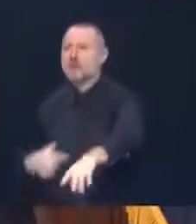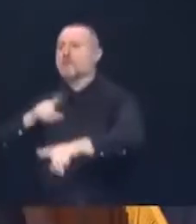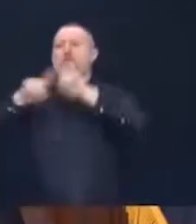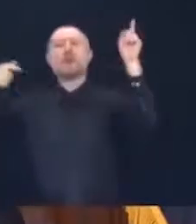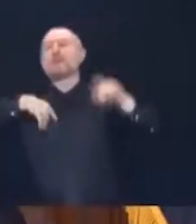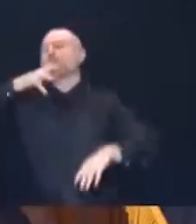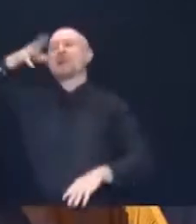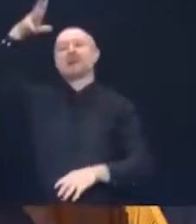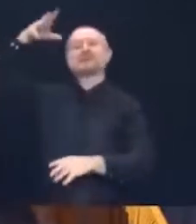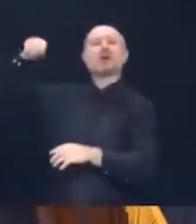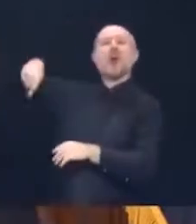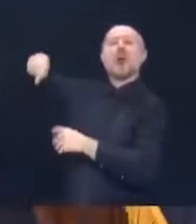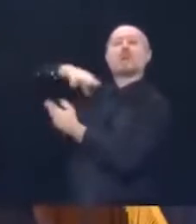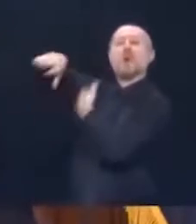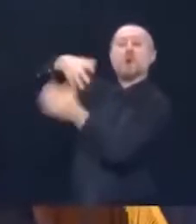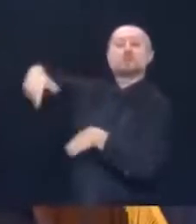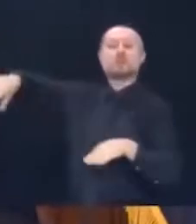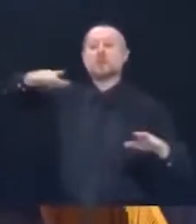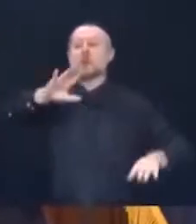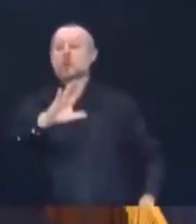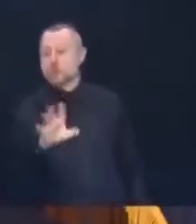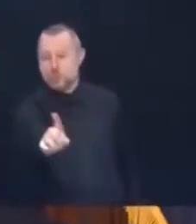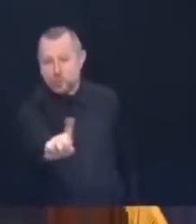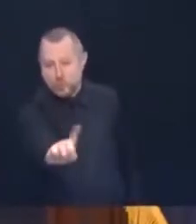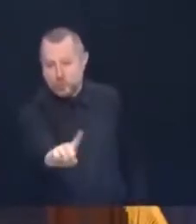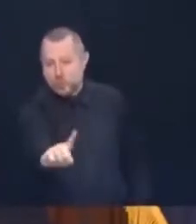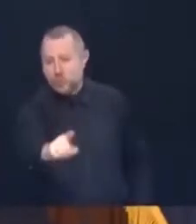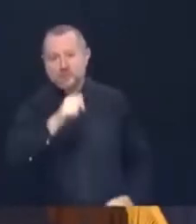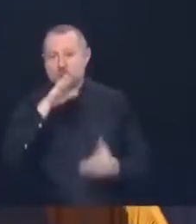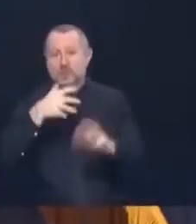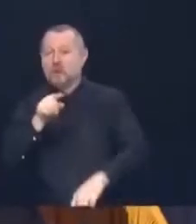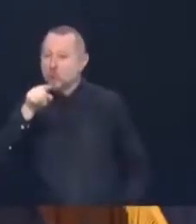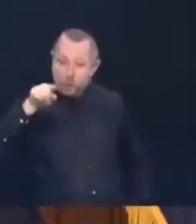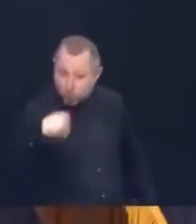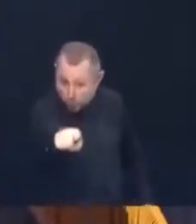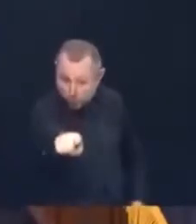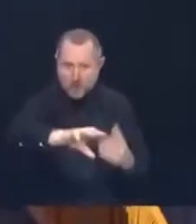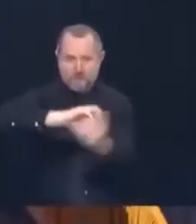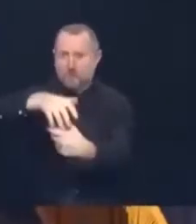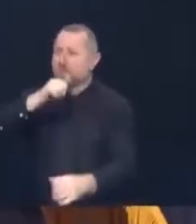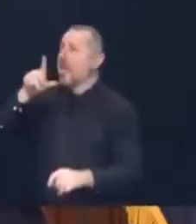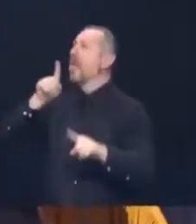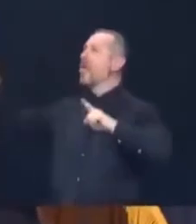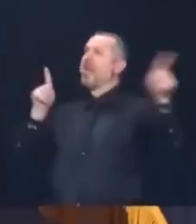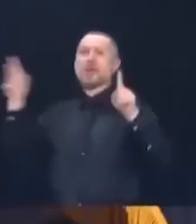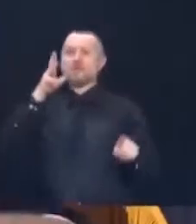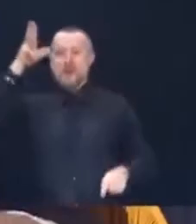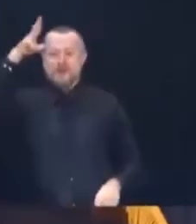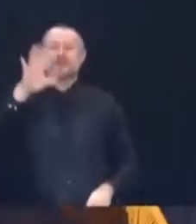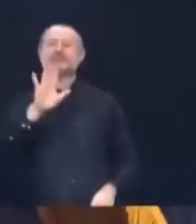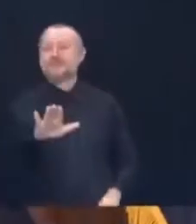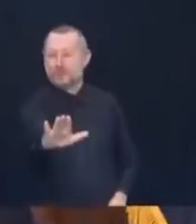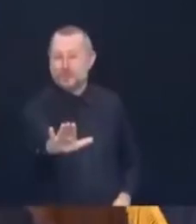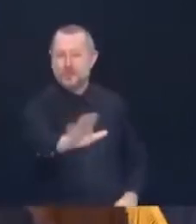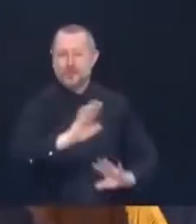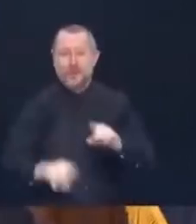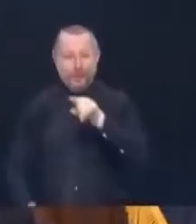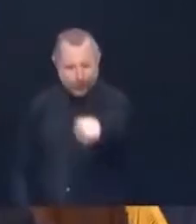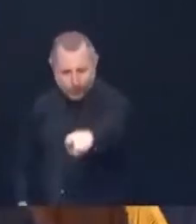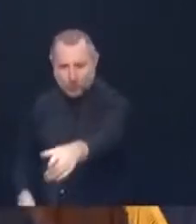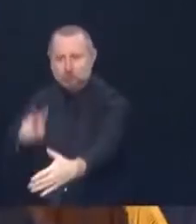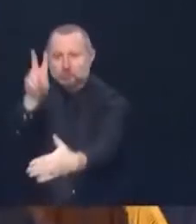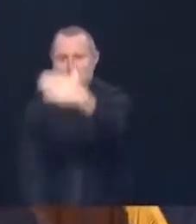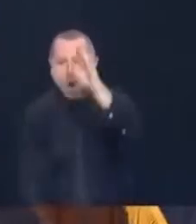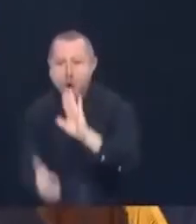confused as well. The schools in No, they're not confused. You're confused. No, I think parents are very confused as well. Read the law